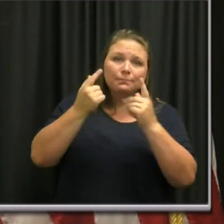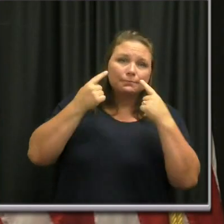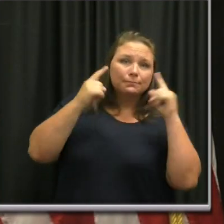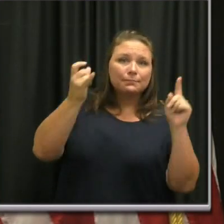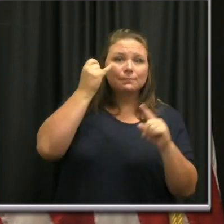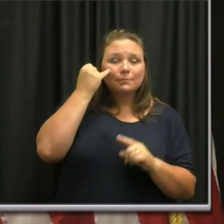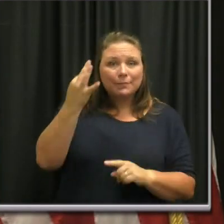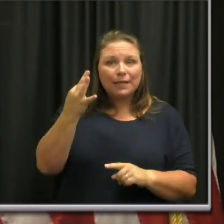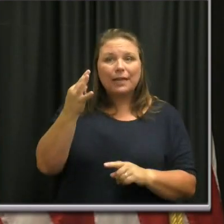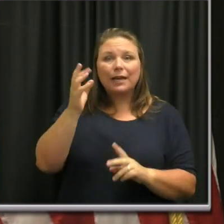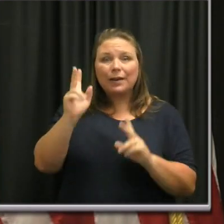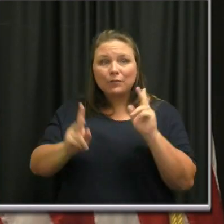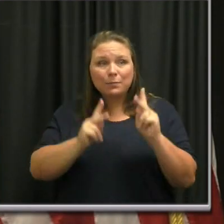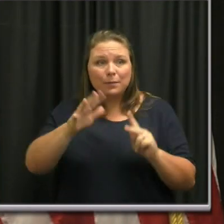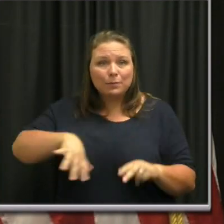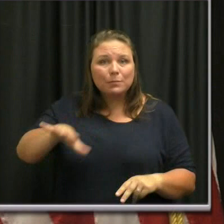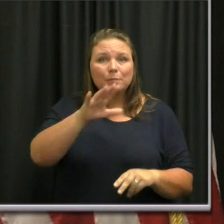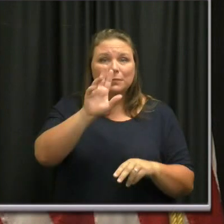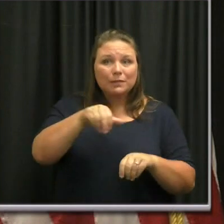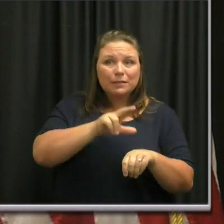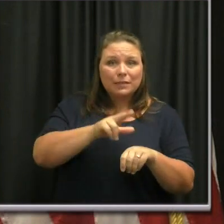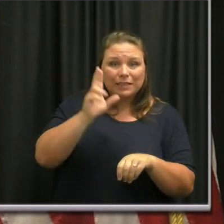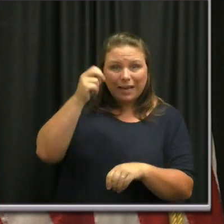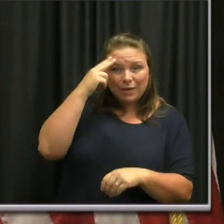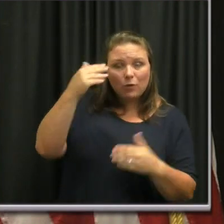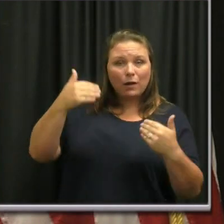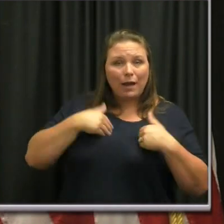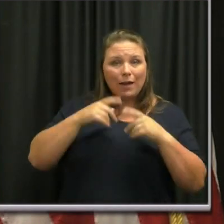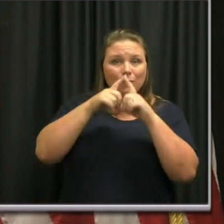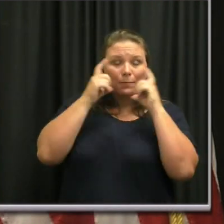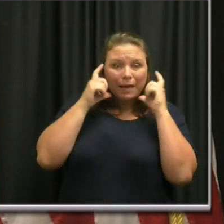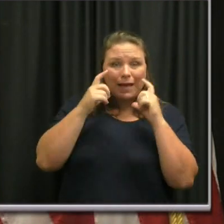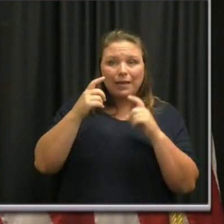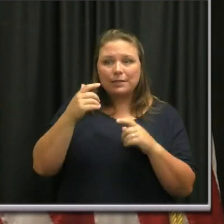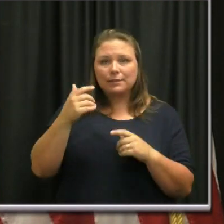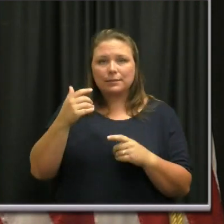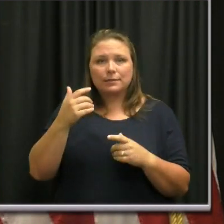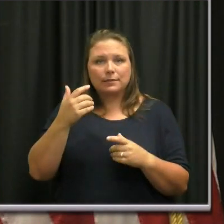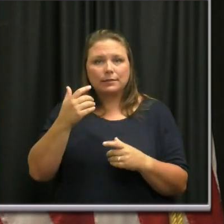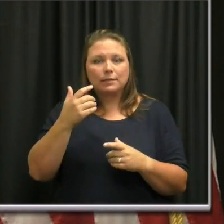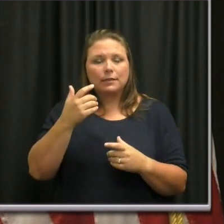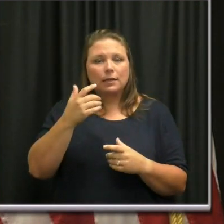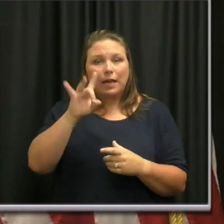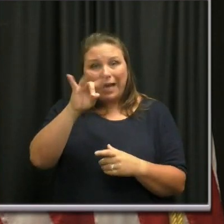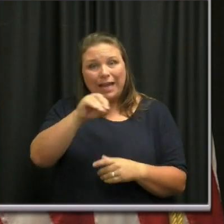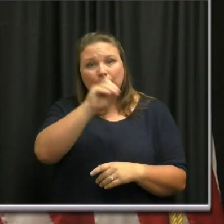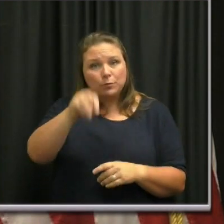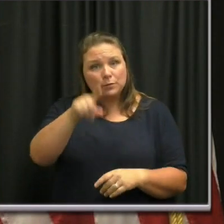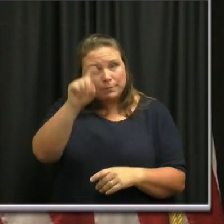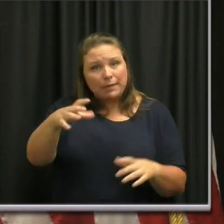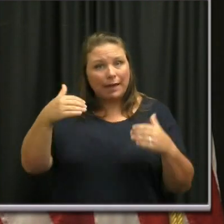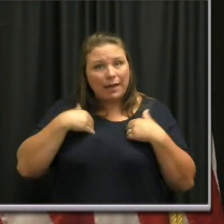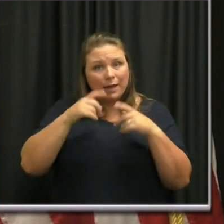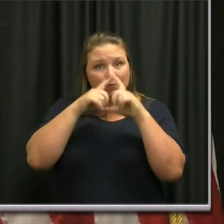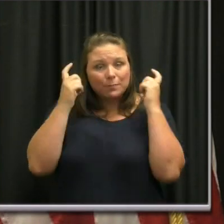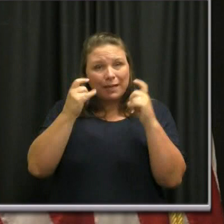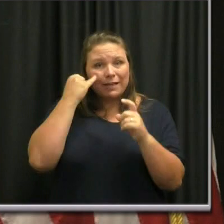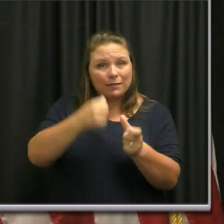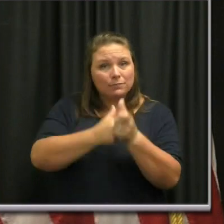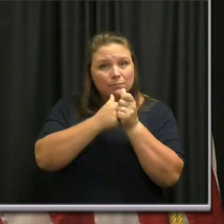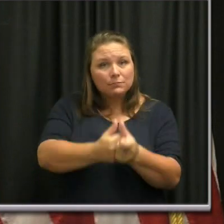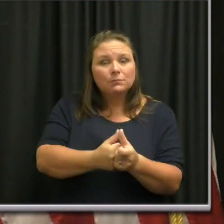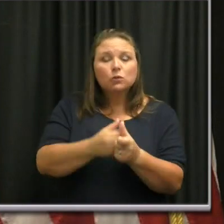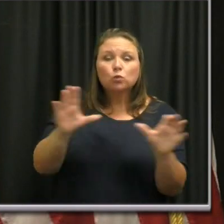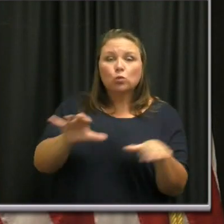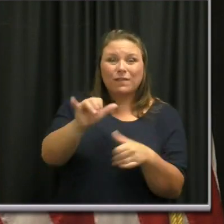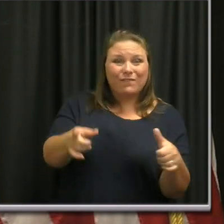eight out of 10 Nashvillians start wearing masks. In all cases, we can't get there unless you have that kind of deep compliance. So let's